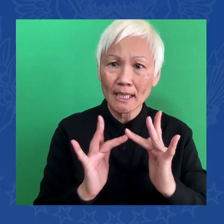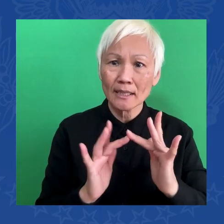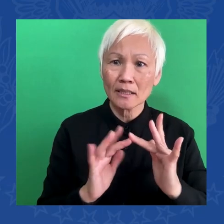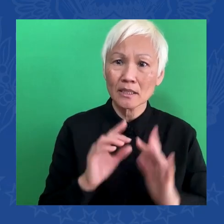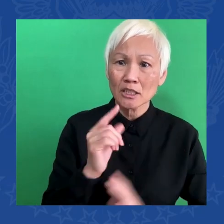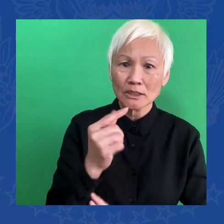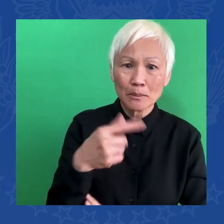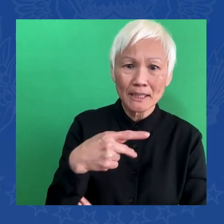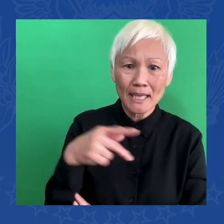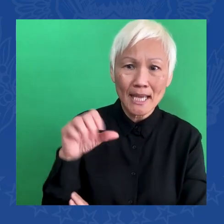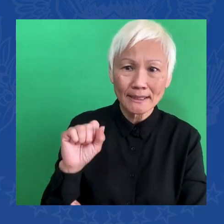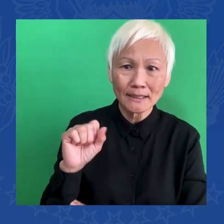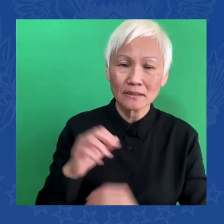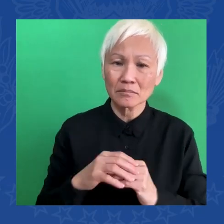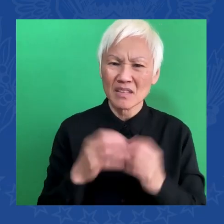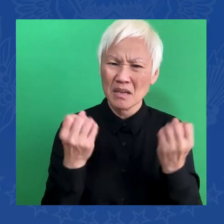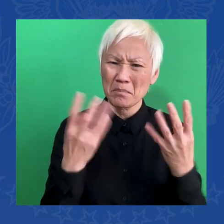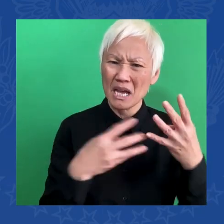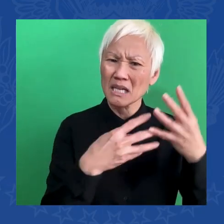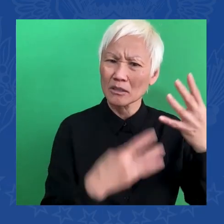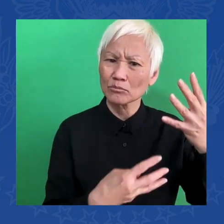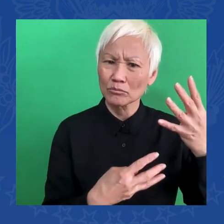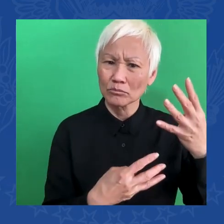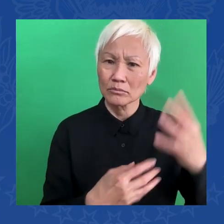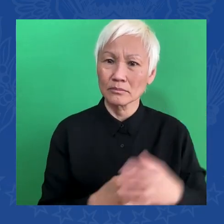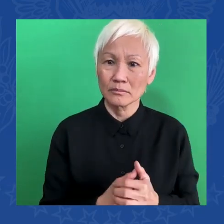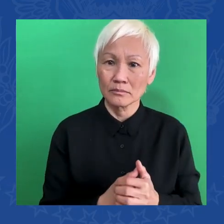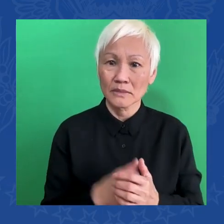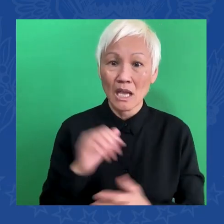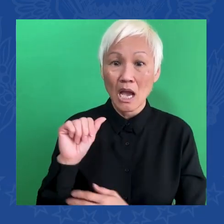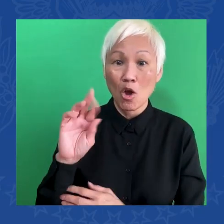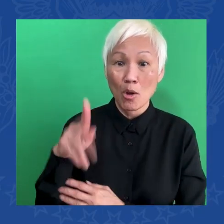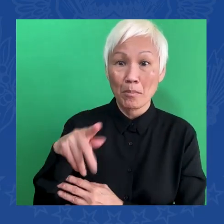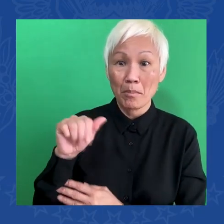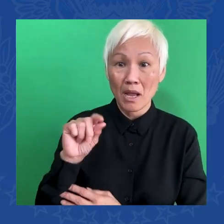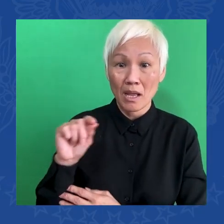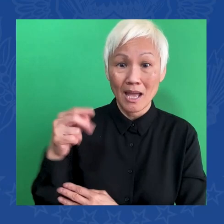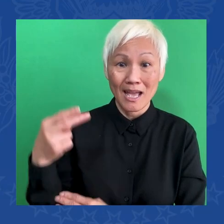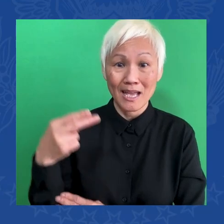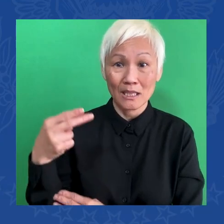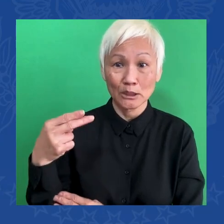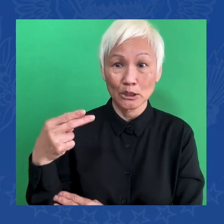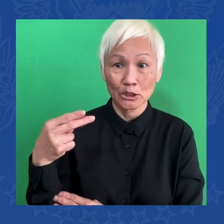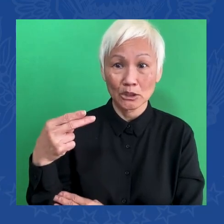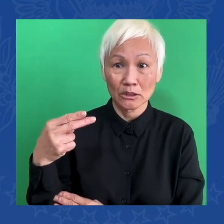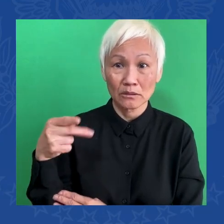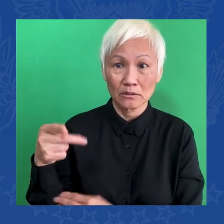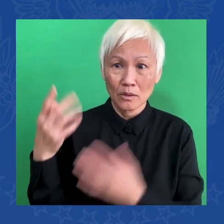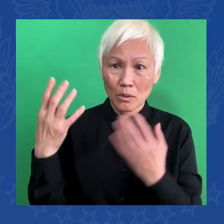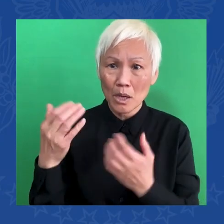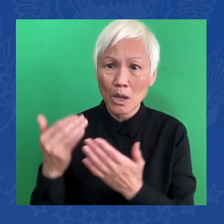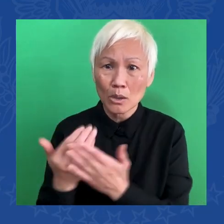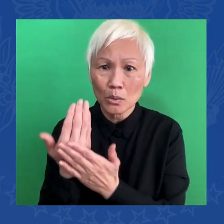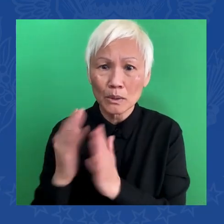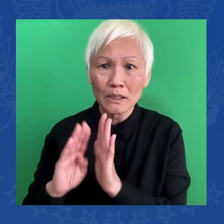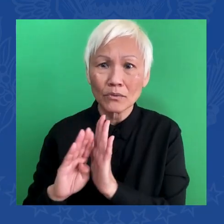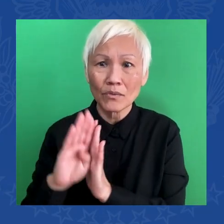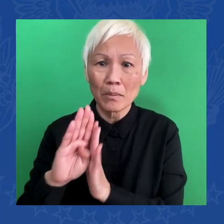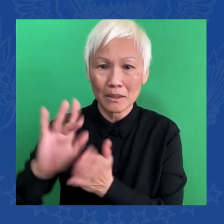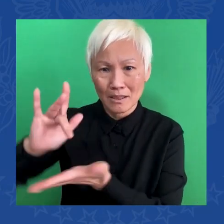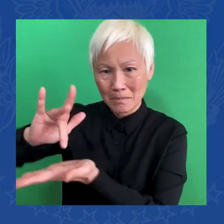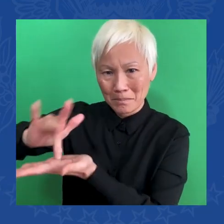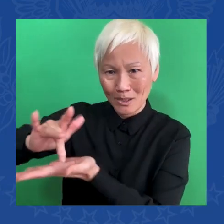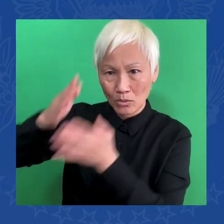will have a singular purpose, to drive breakthroughs in biomedicine, to prevent, detect, and treat diseases, including cancer,